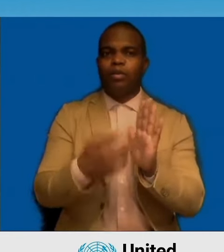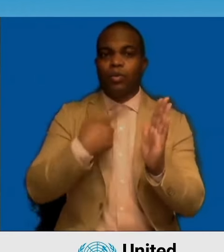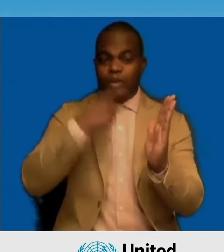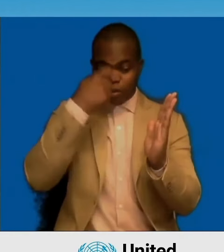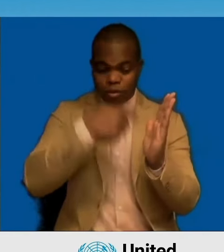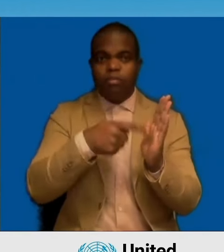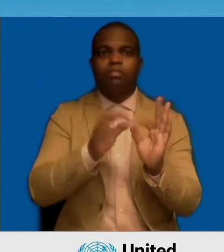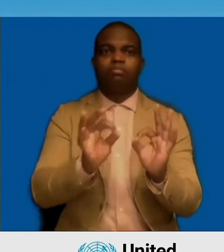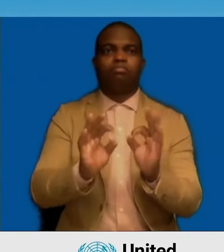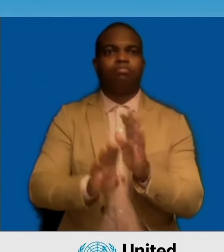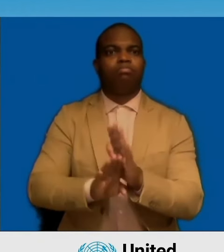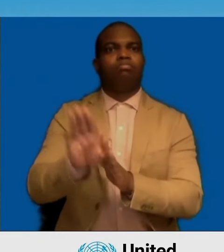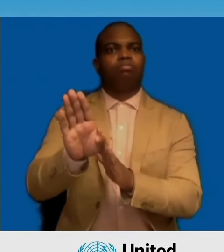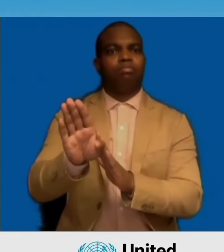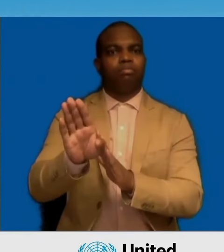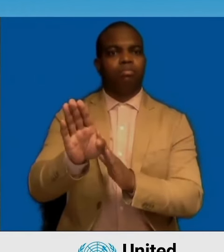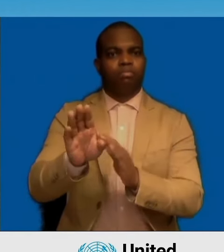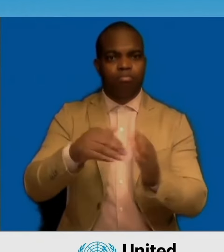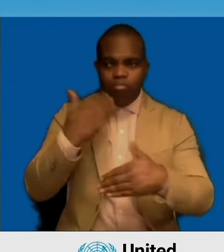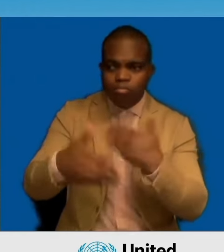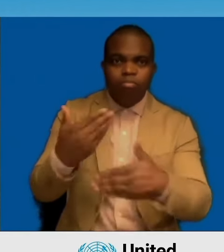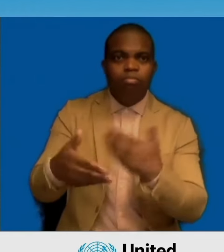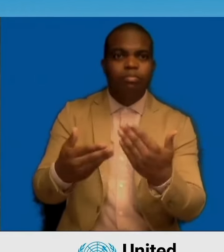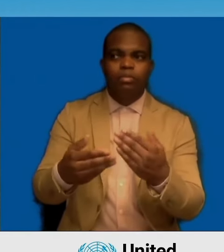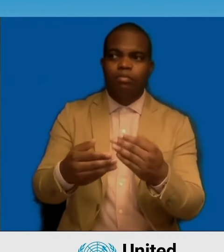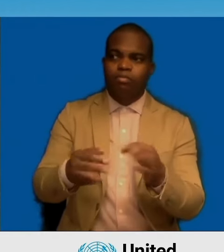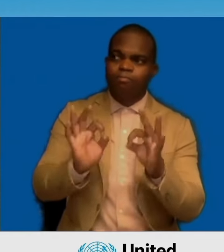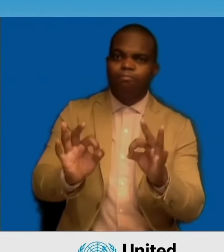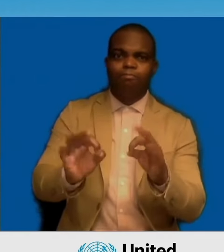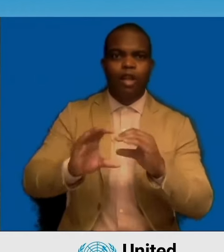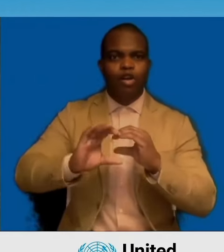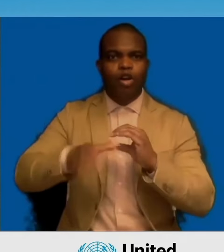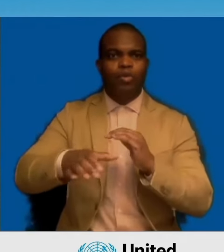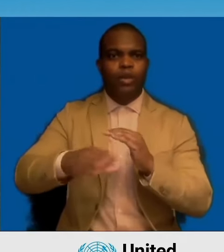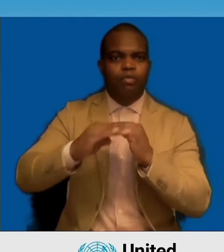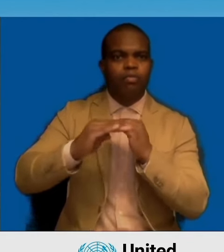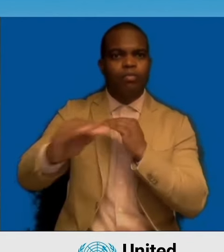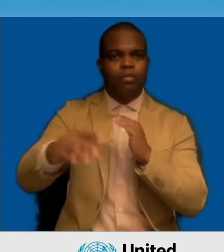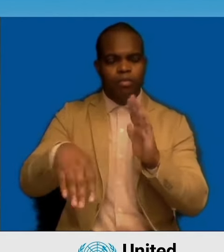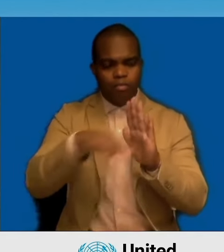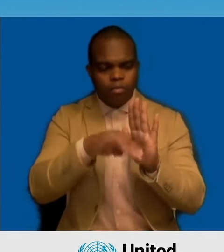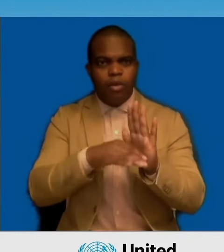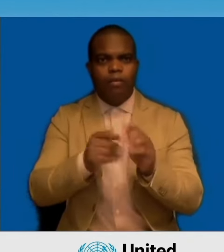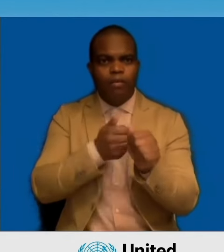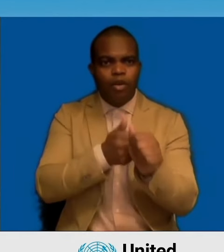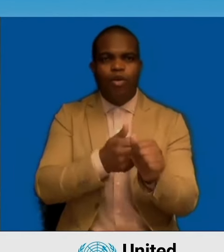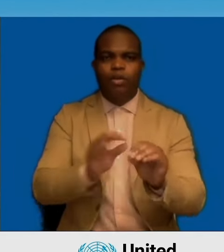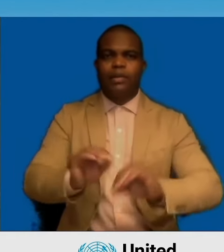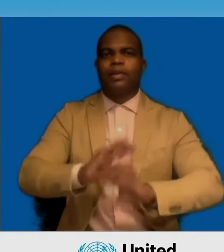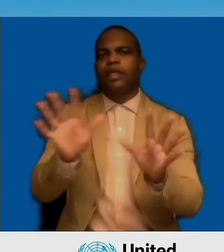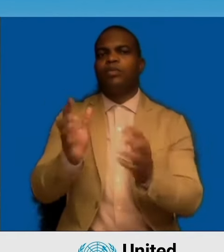trust, solidarity, equity, and peace. Respect for the rule of law safeguards global peace and security,